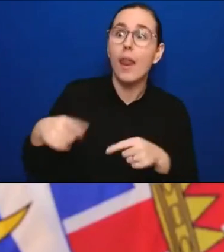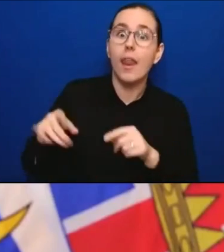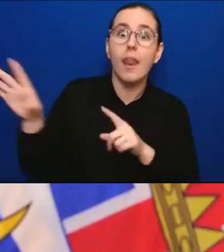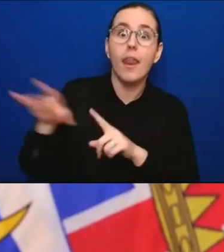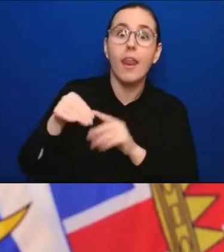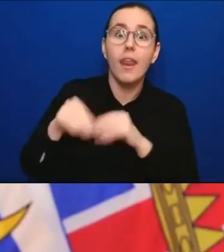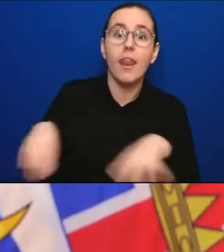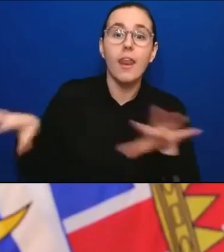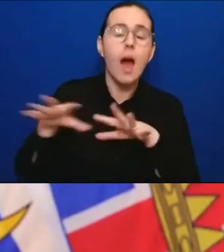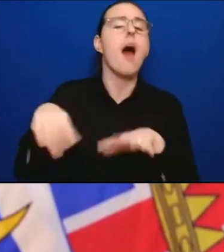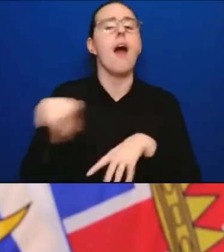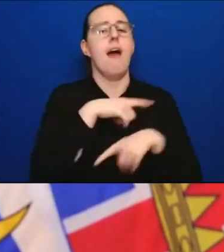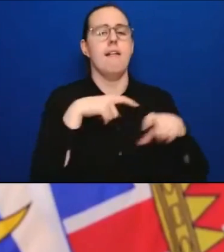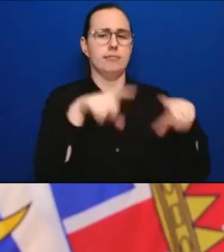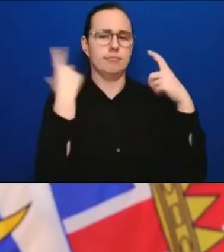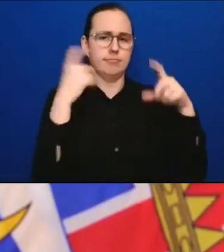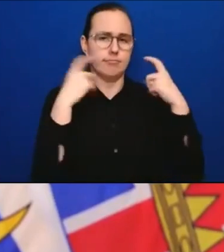orders.